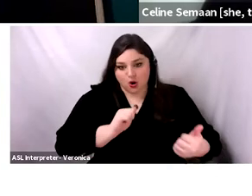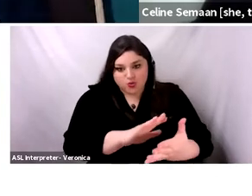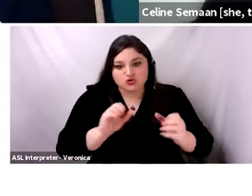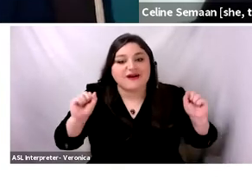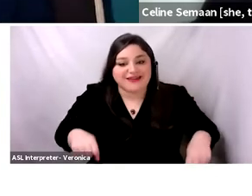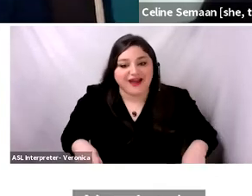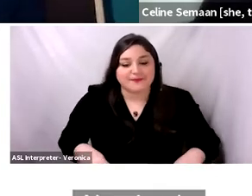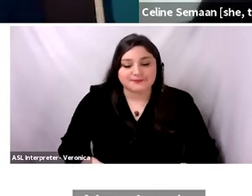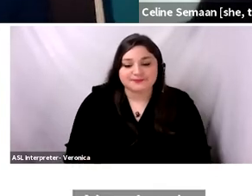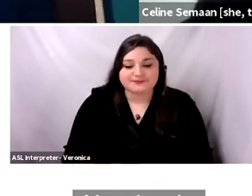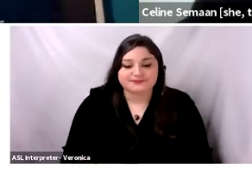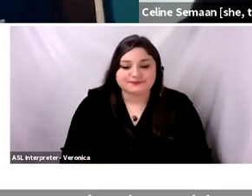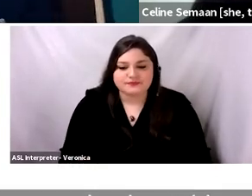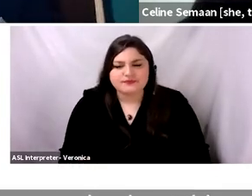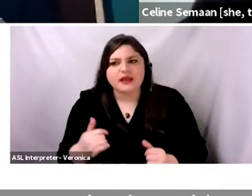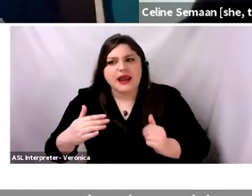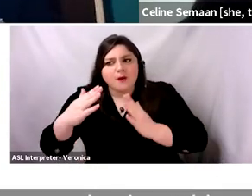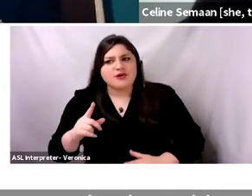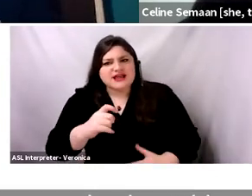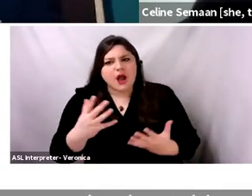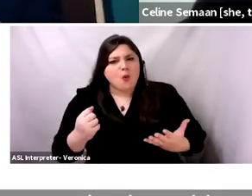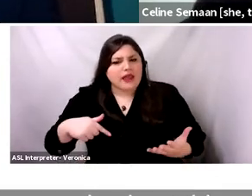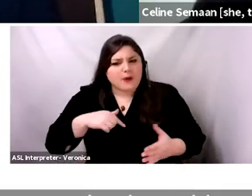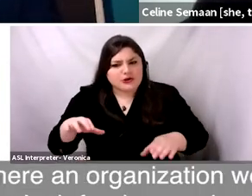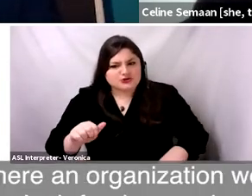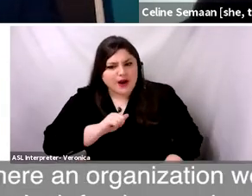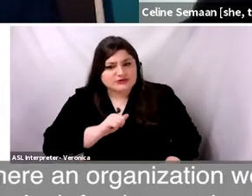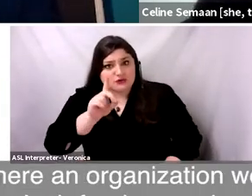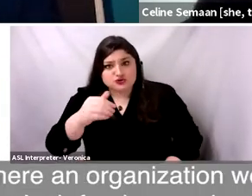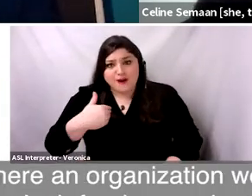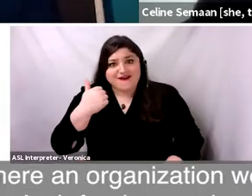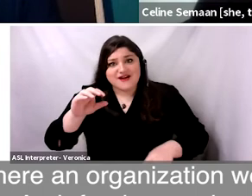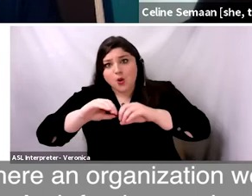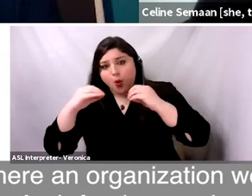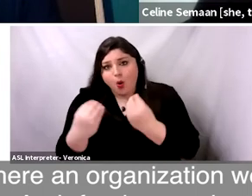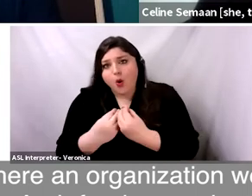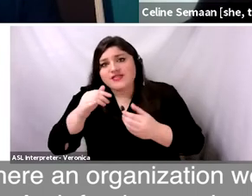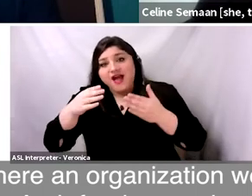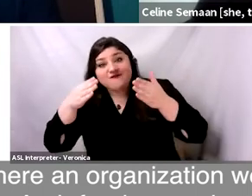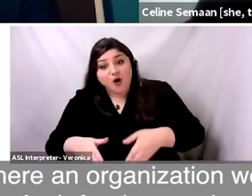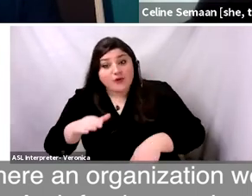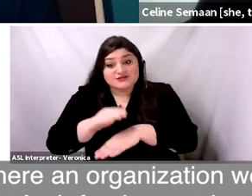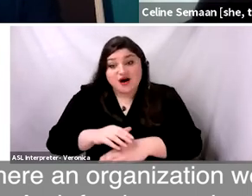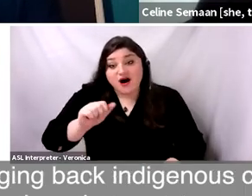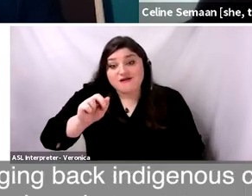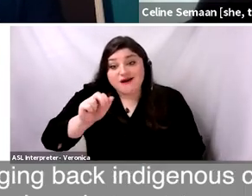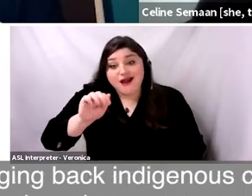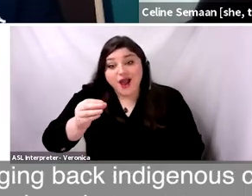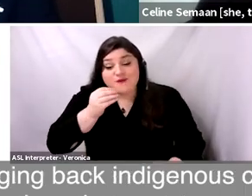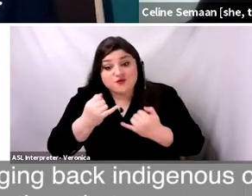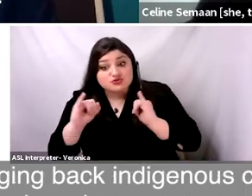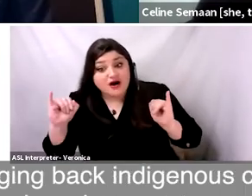context. Absolutely. What can we do about this ourselves? Is there an organization working on Arab food sovereignty or